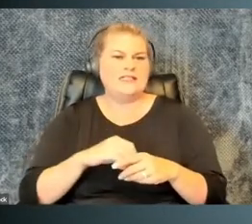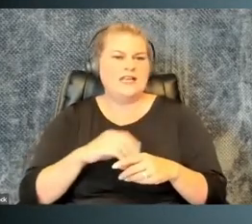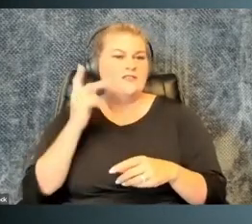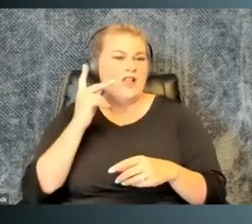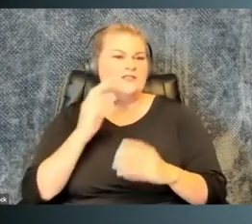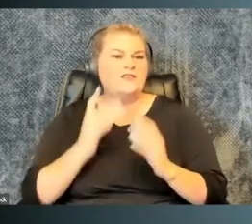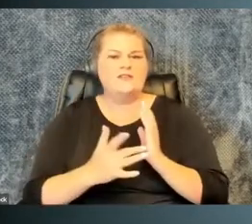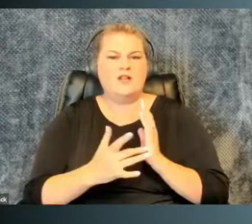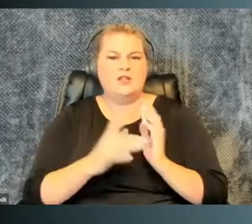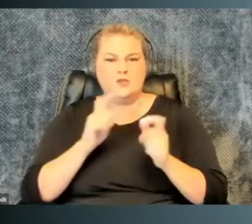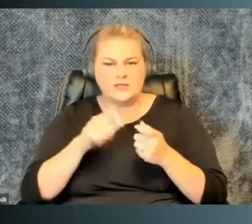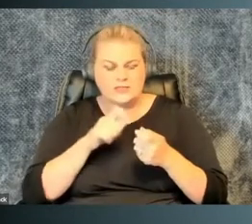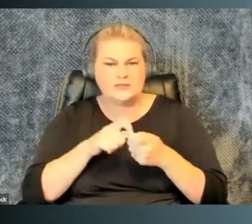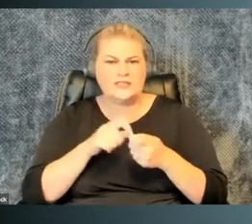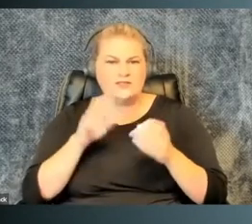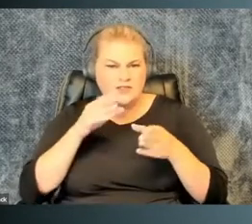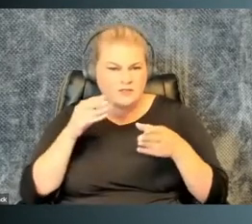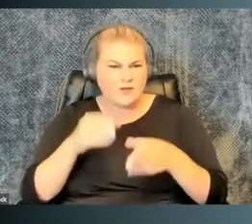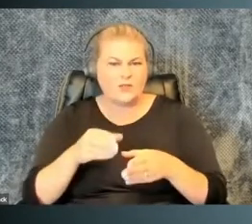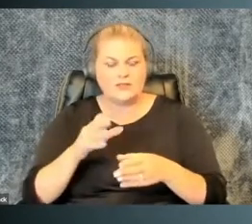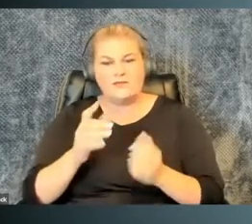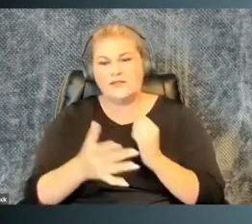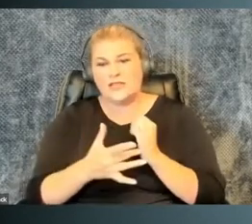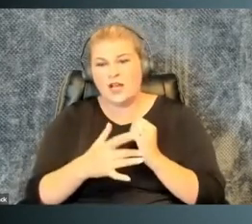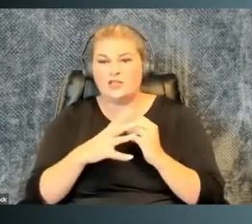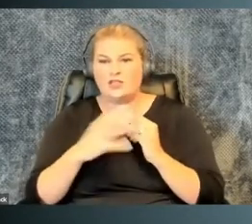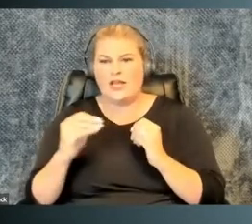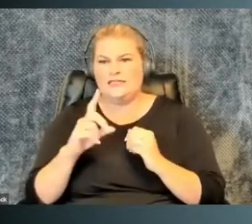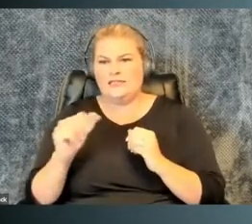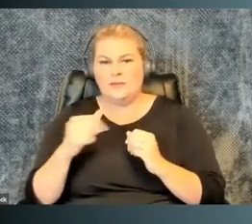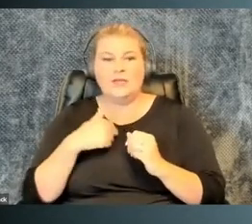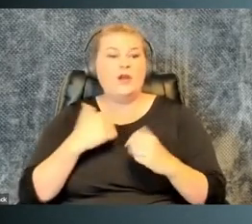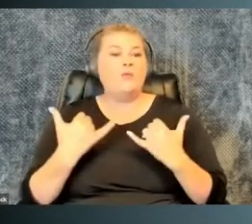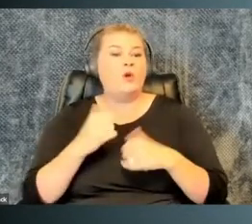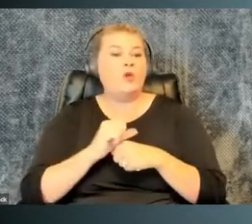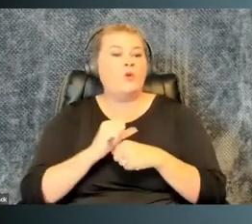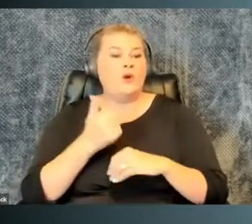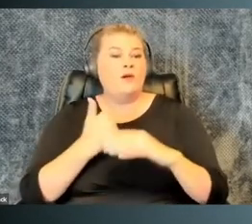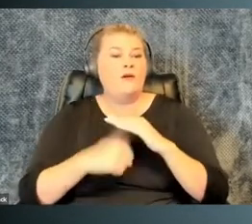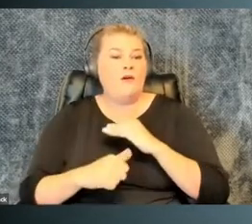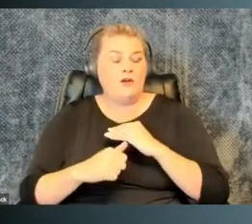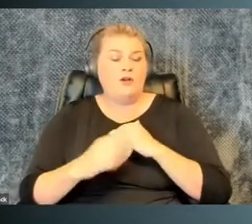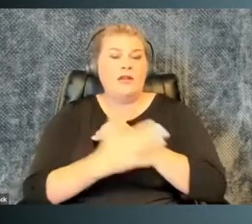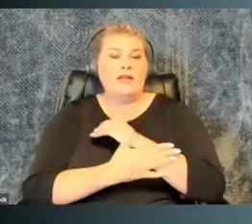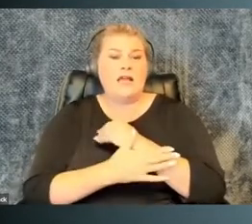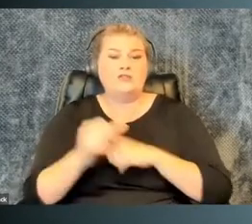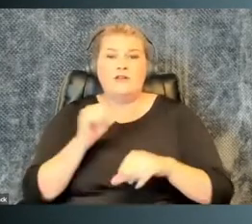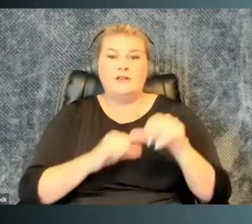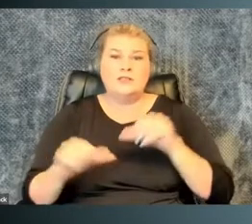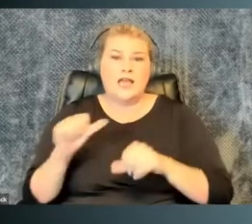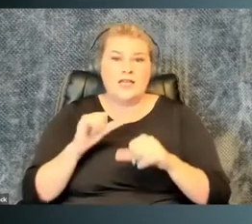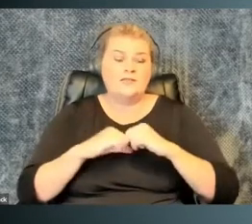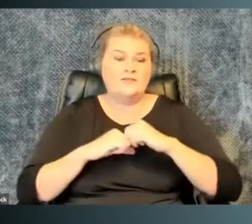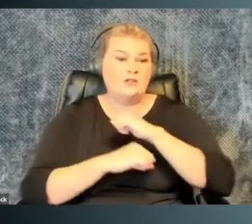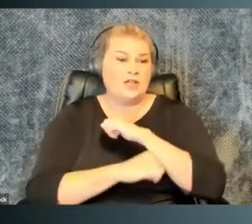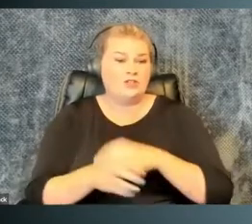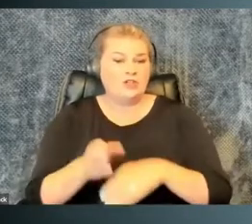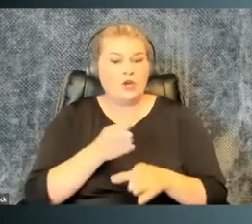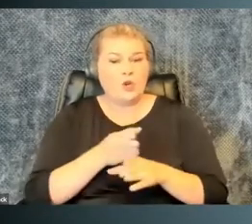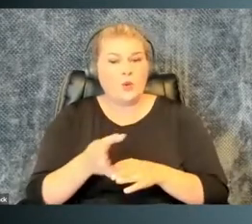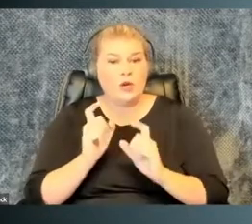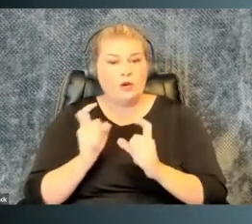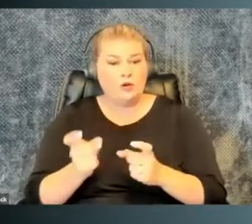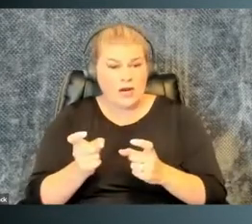And my training is in philosophy of technology with a specific focus on technology and disability. I currently am working under a